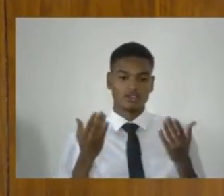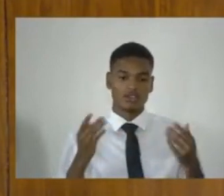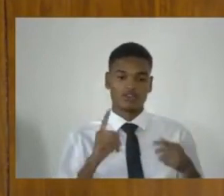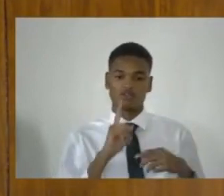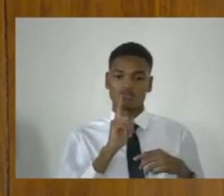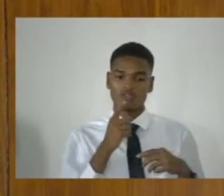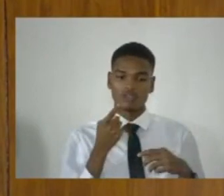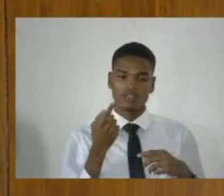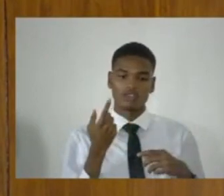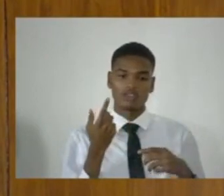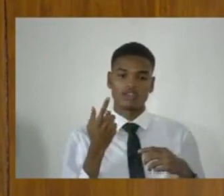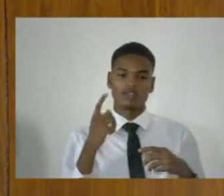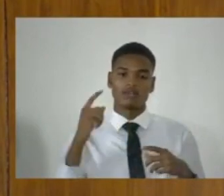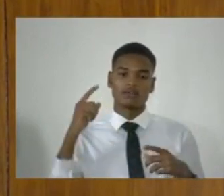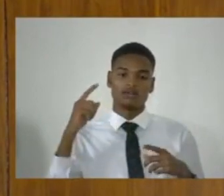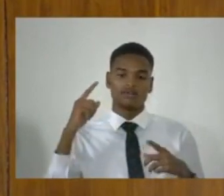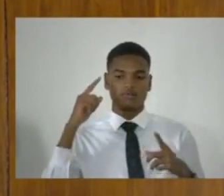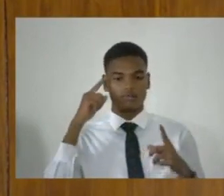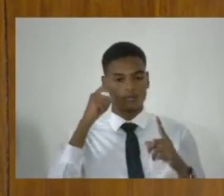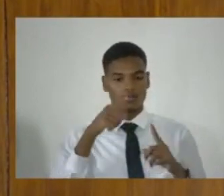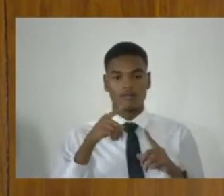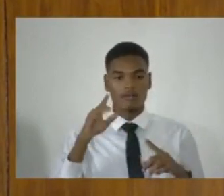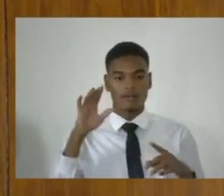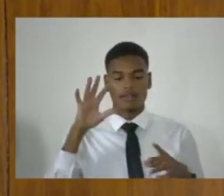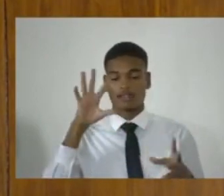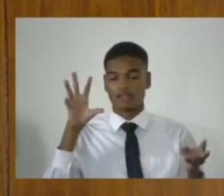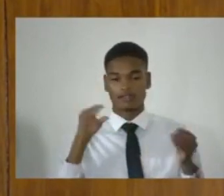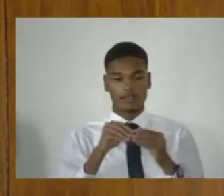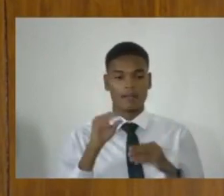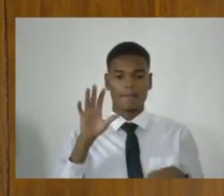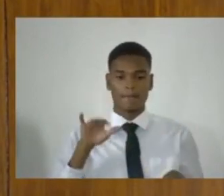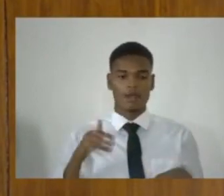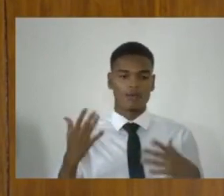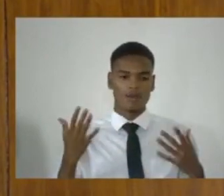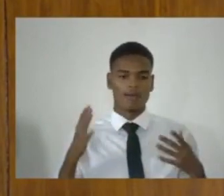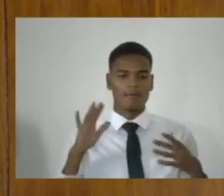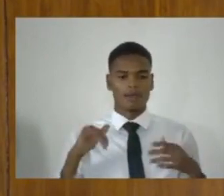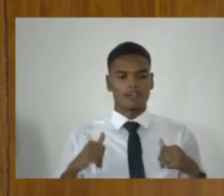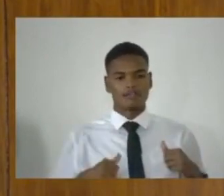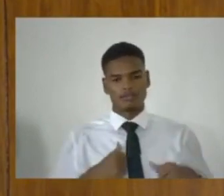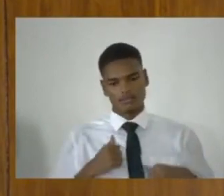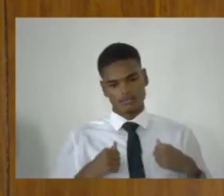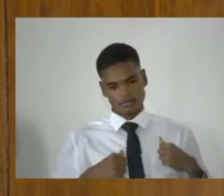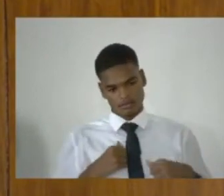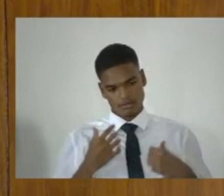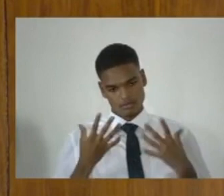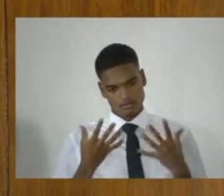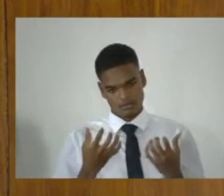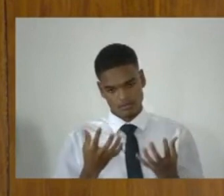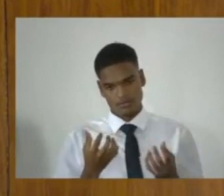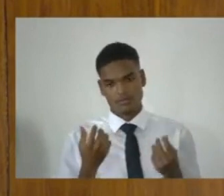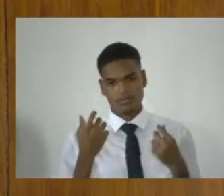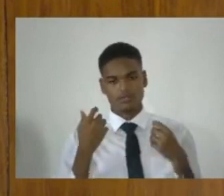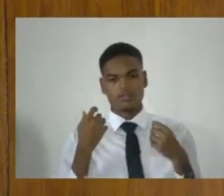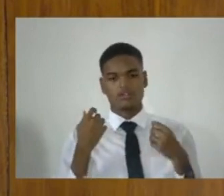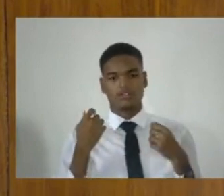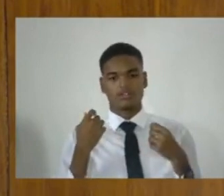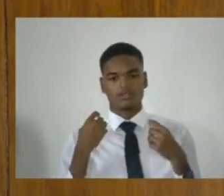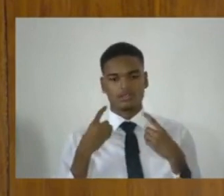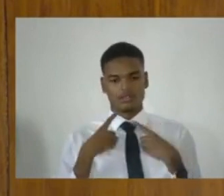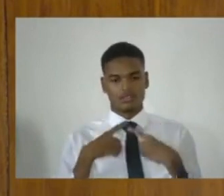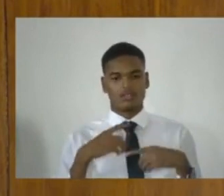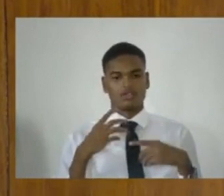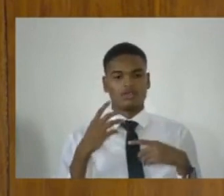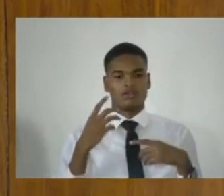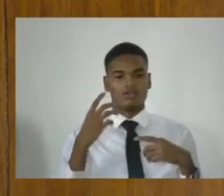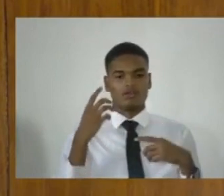motivated entirely by a desire for us to do the right thing and adopt the best policy.